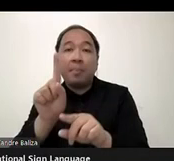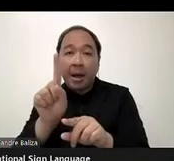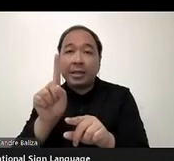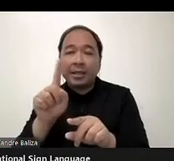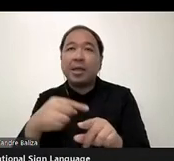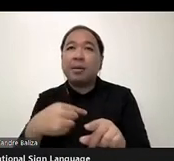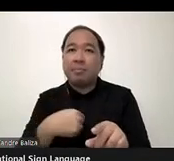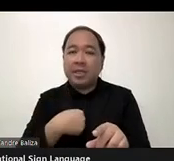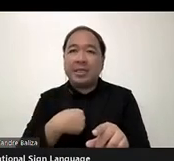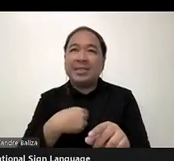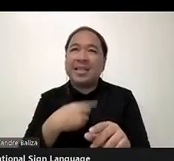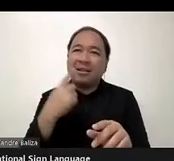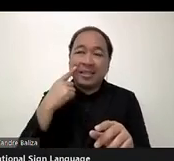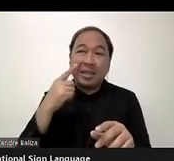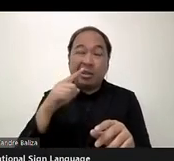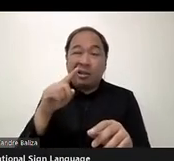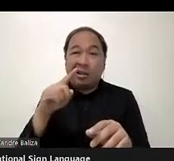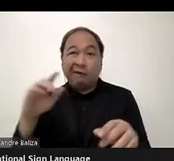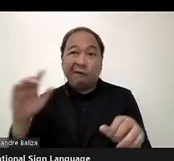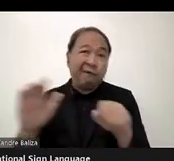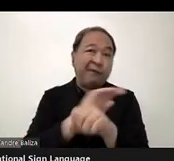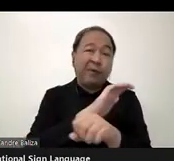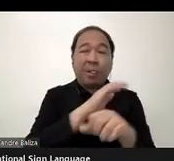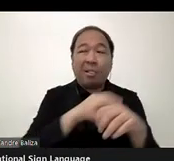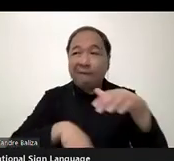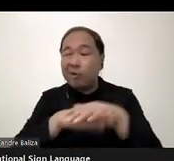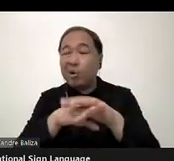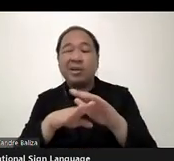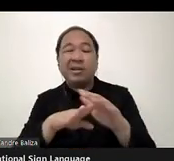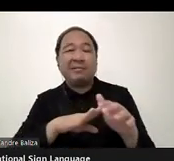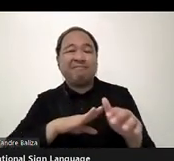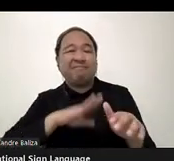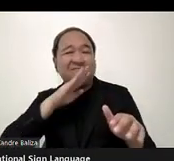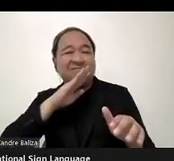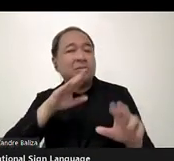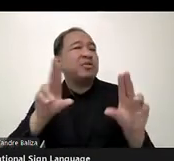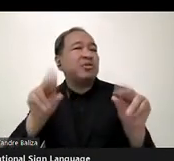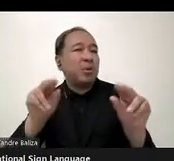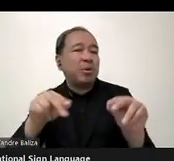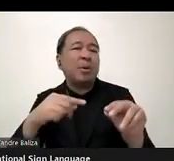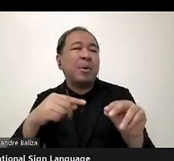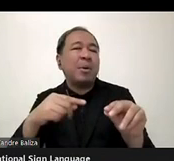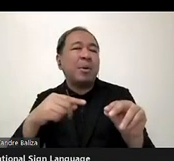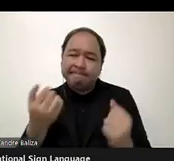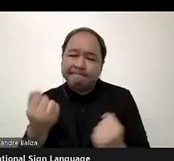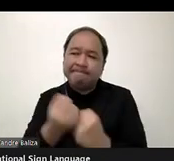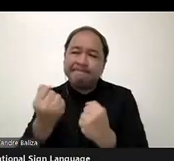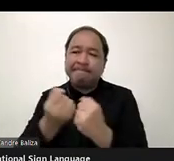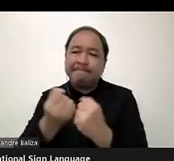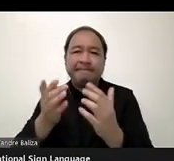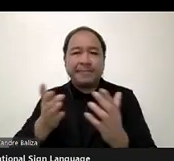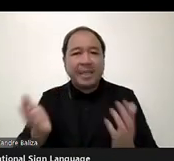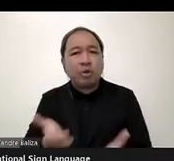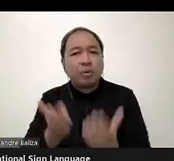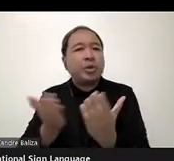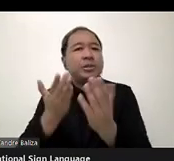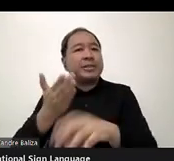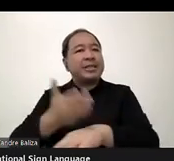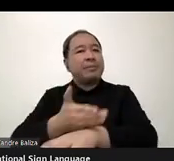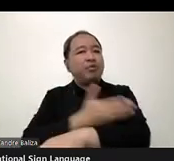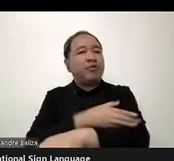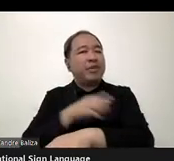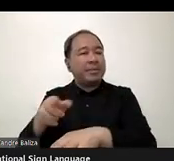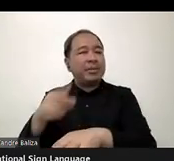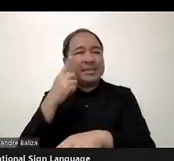why I keep working, uh, with the, with the system to improve it. I keep, uh, raising my voice wherever